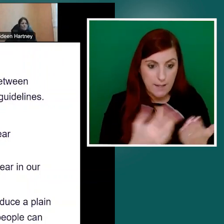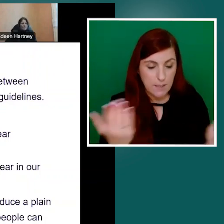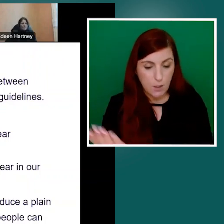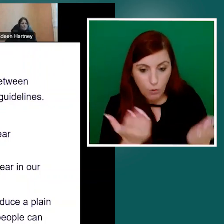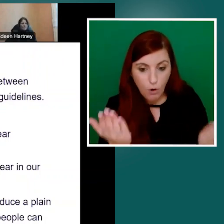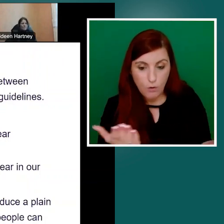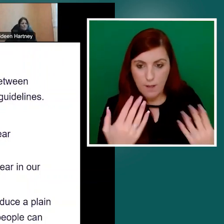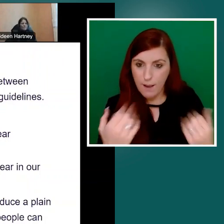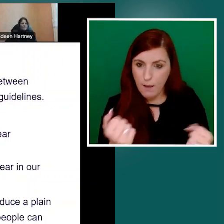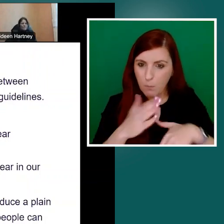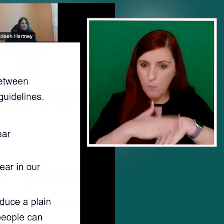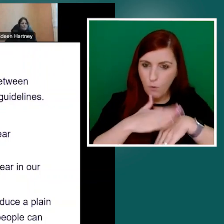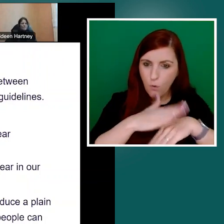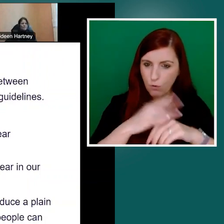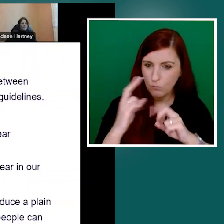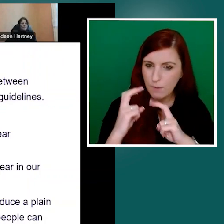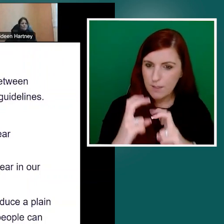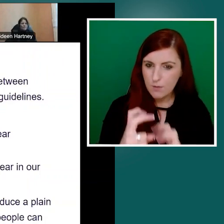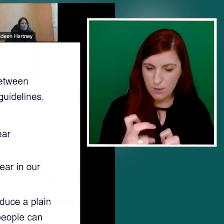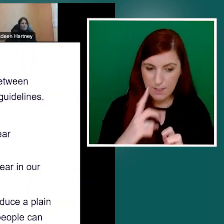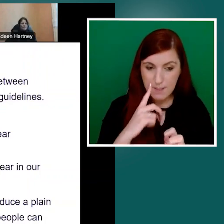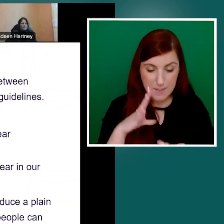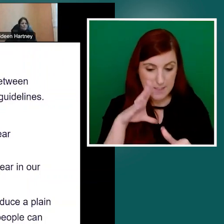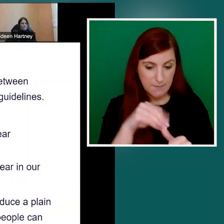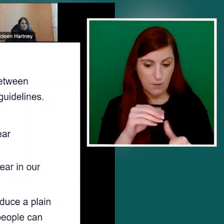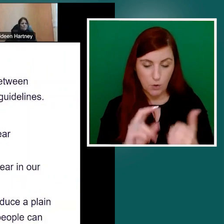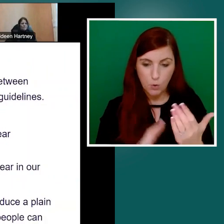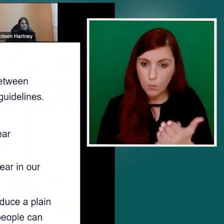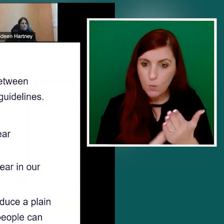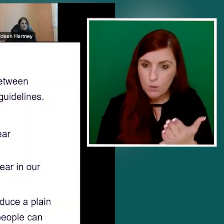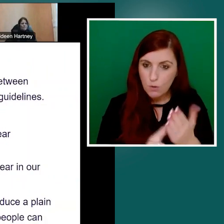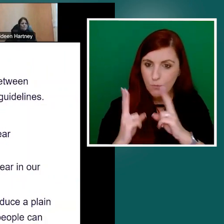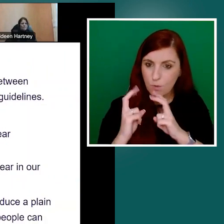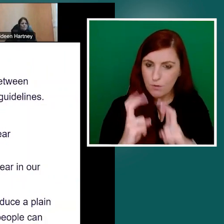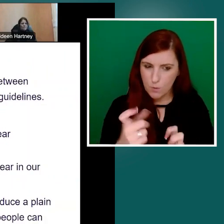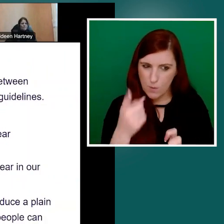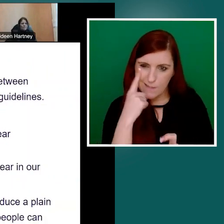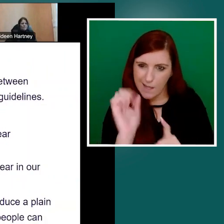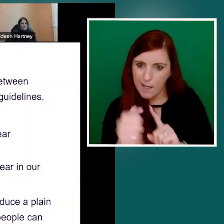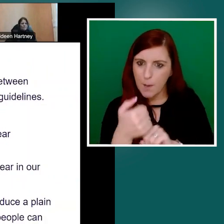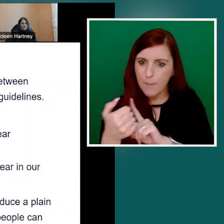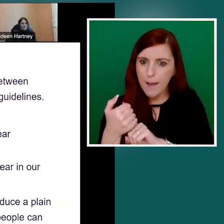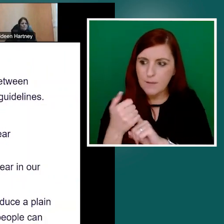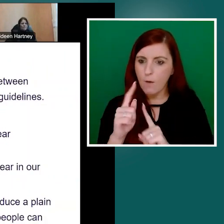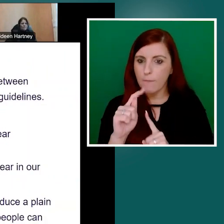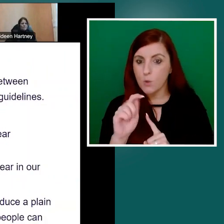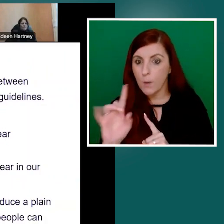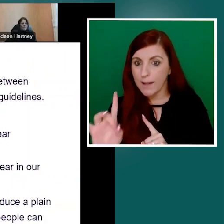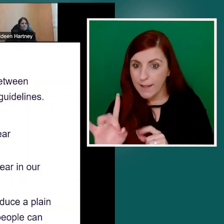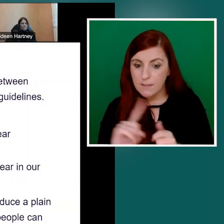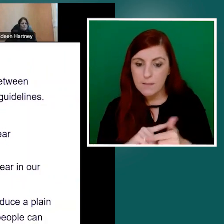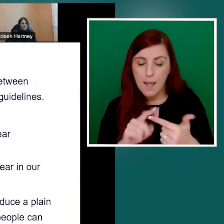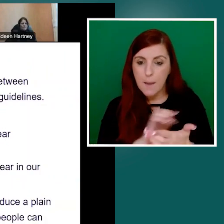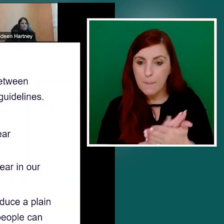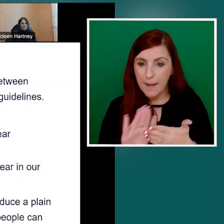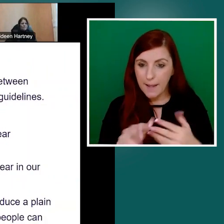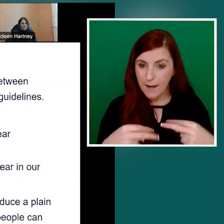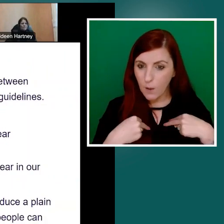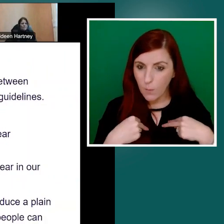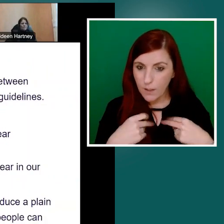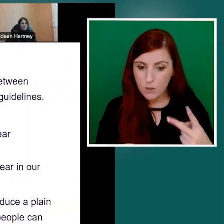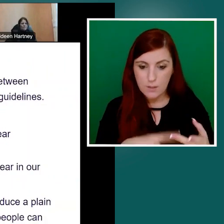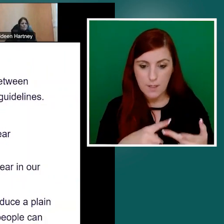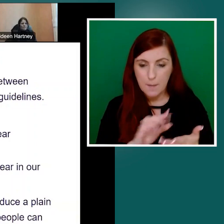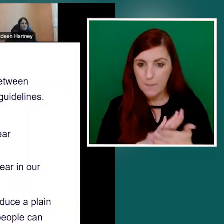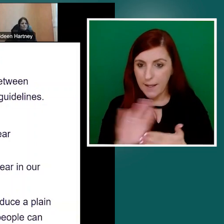the impact of the toolkit, plain language and plain English. So that we do really understand how